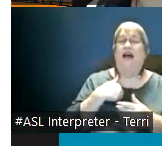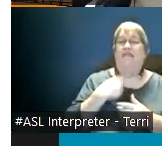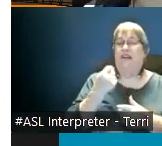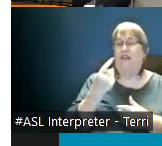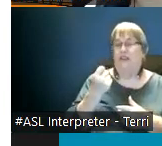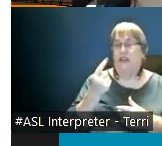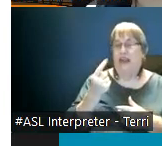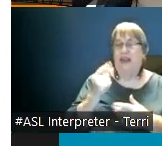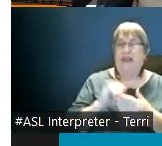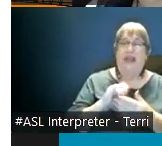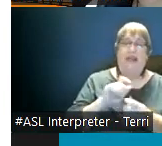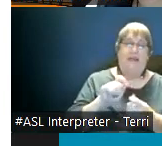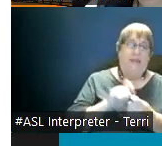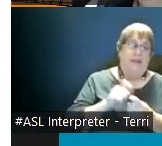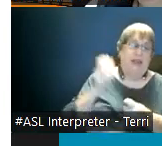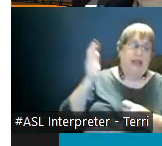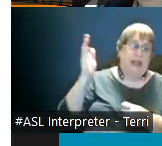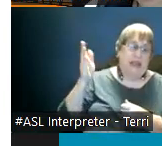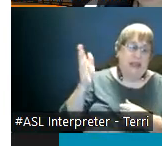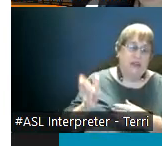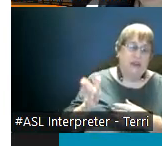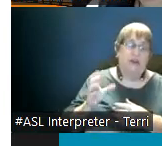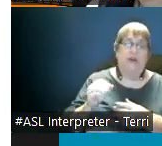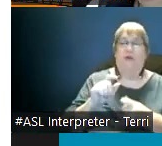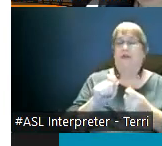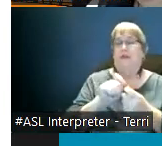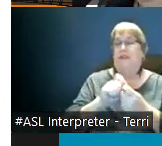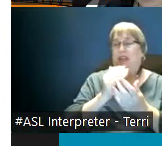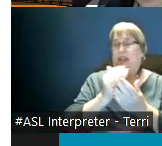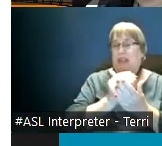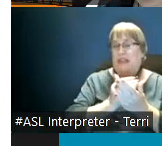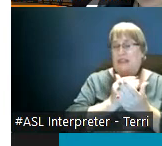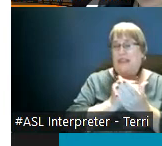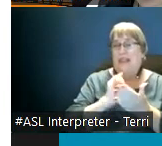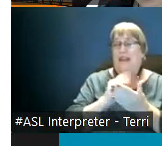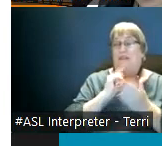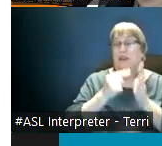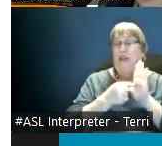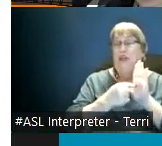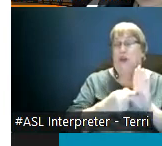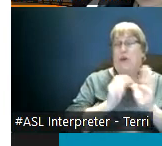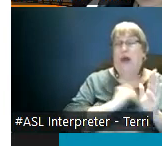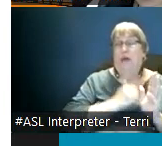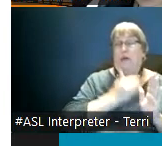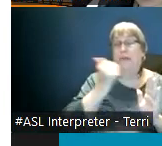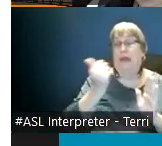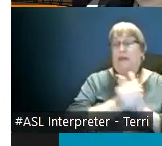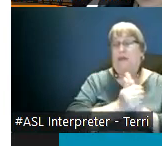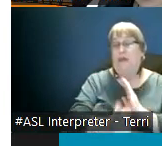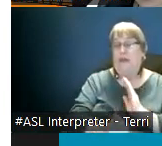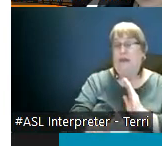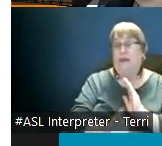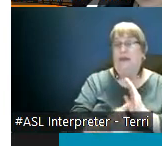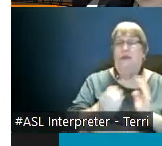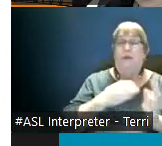particular lectures that we do or particular lessons that we do that show off our best qualities my my recommendation